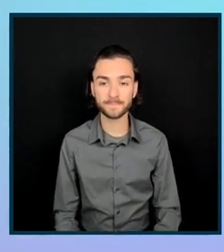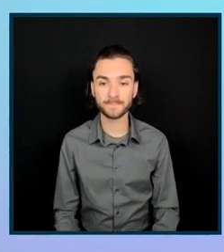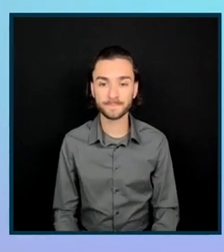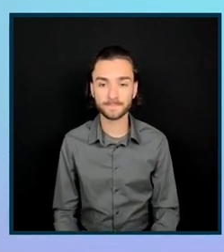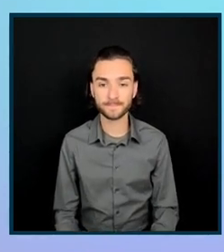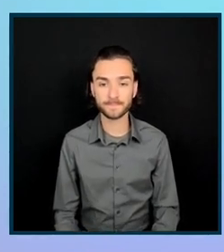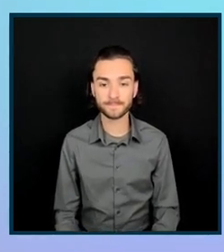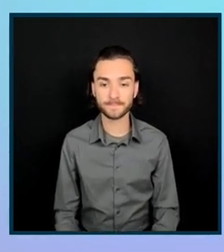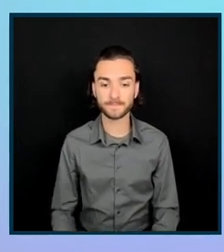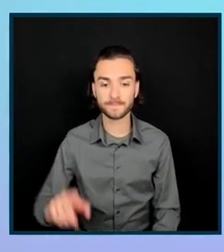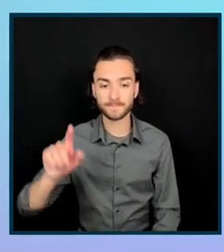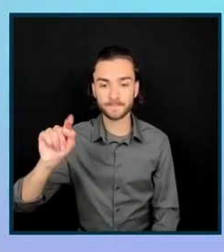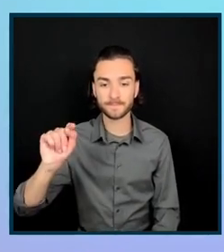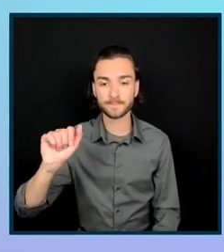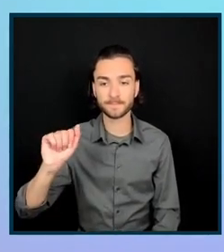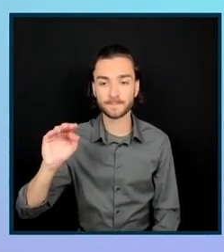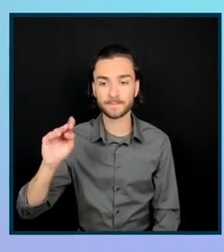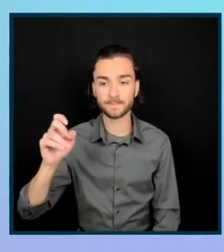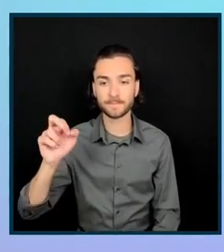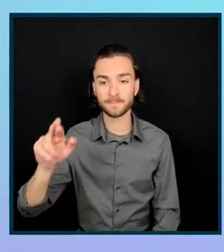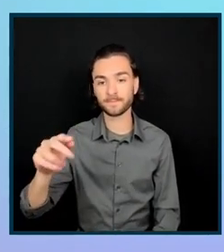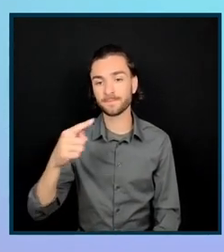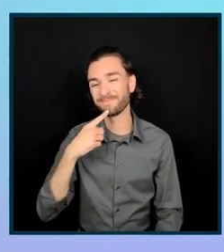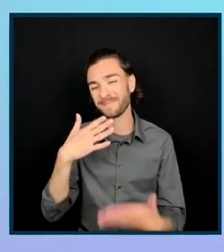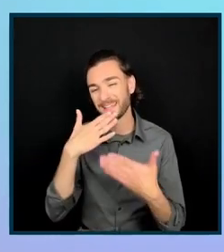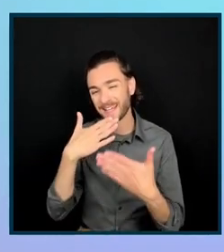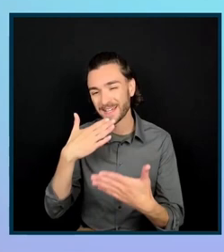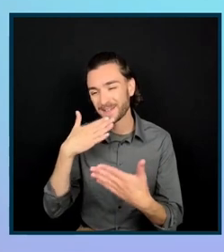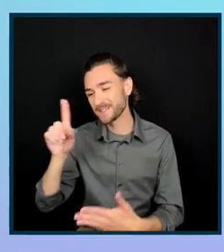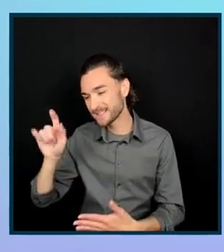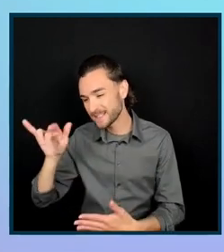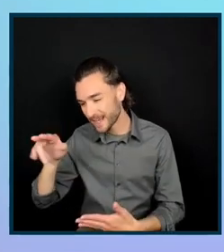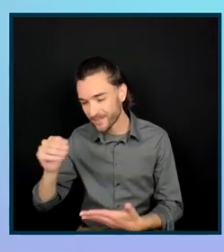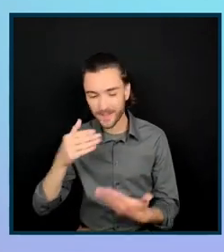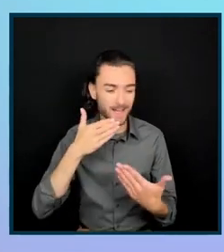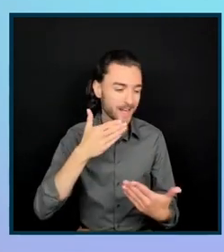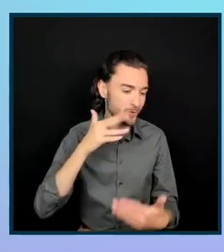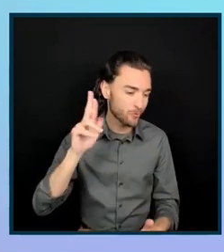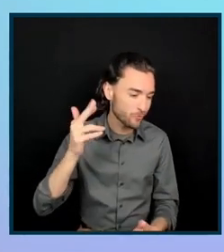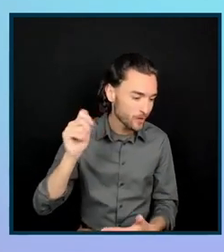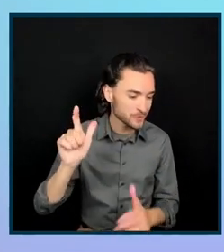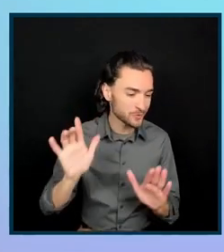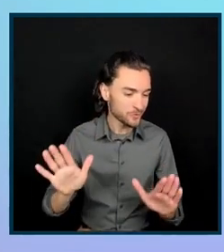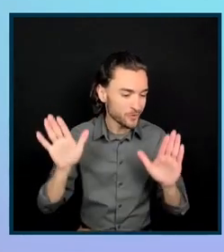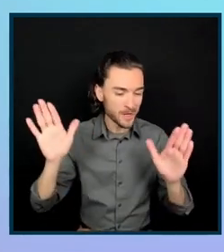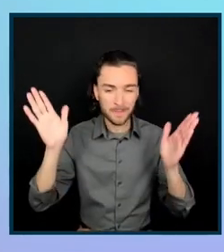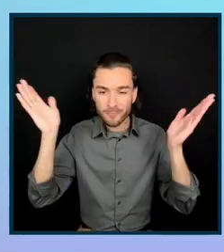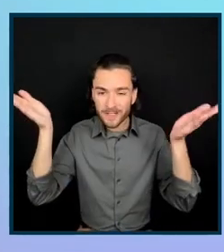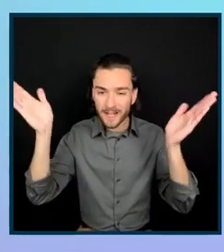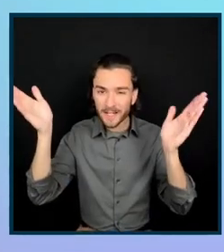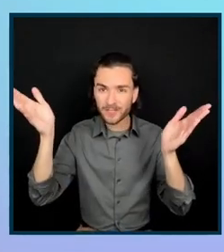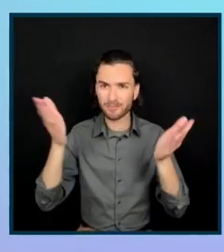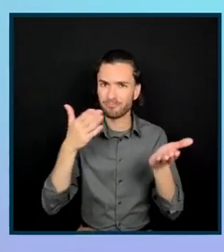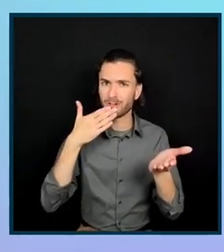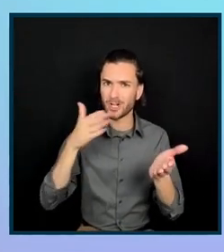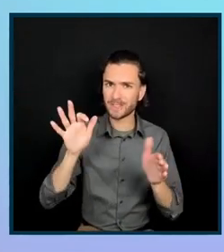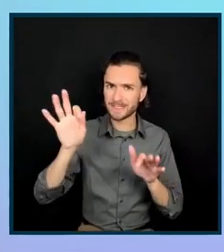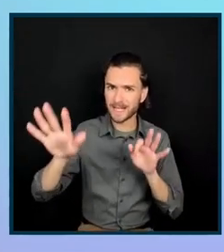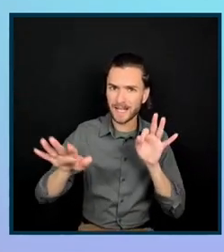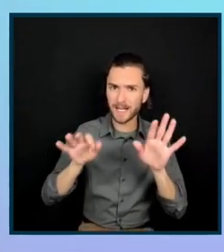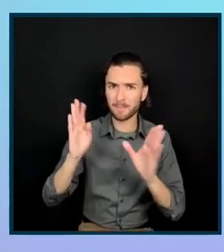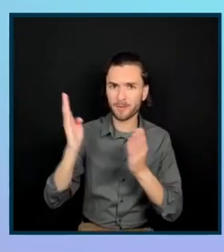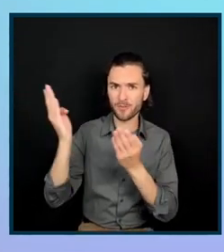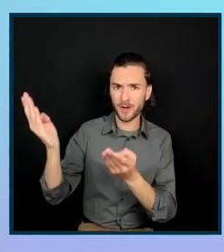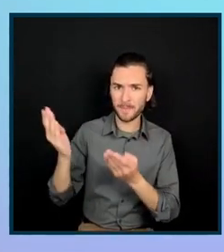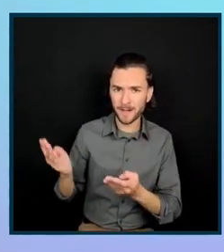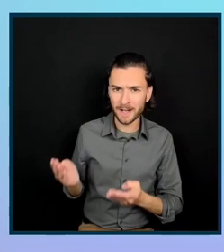All right. Awesome. Well, thank you, Devin and Rachel, for a great presentation. And thanks for sharing the tips and recommendations for